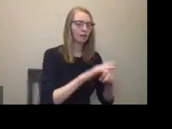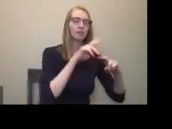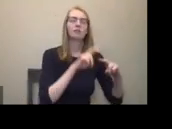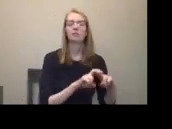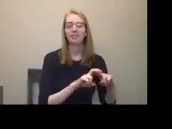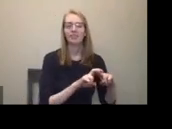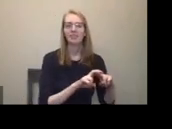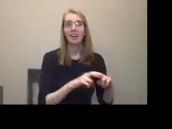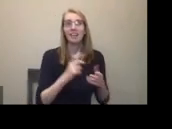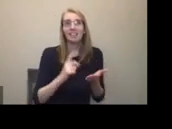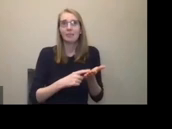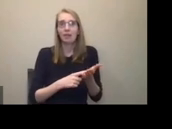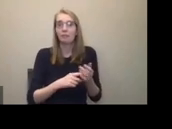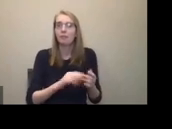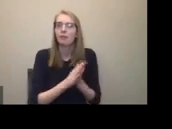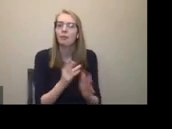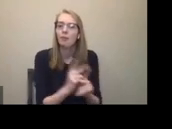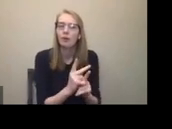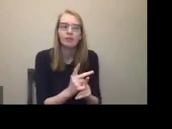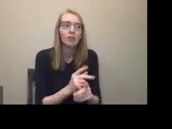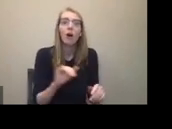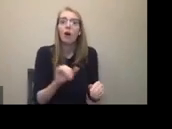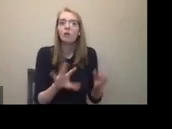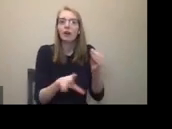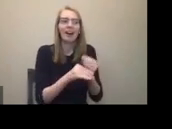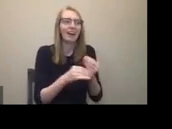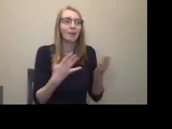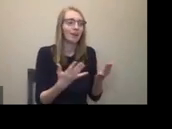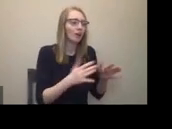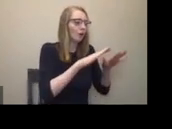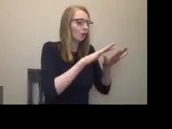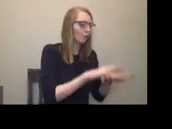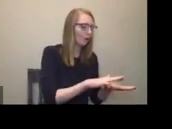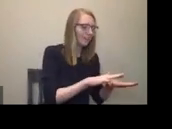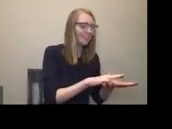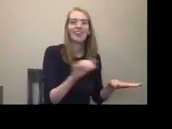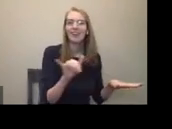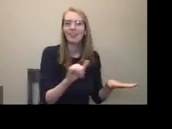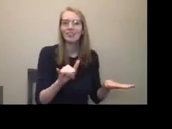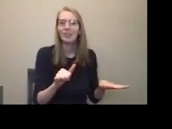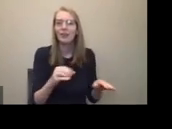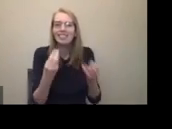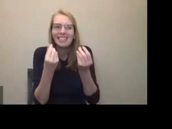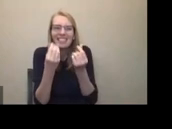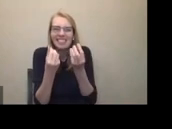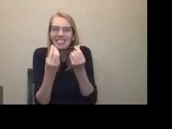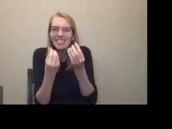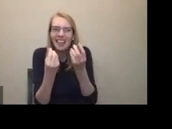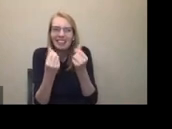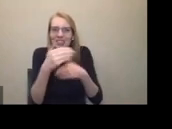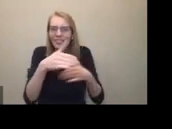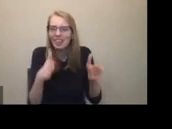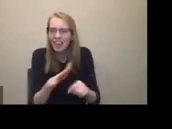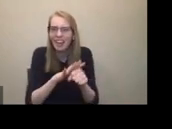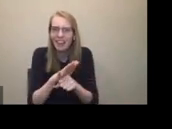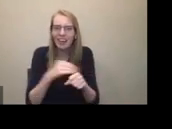to do. So add sensory stimulation rooms as well. So don't just say go off and have quiet space here. Here's some Legos. Here's things to touch. Here's